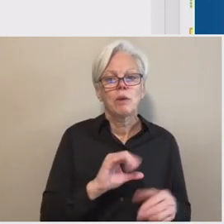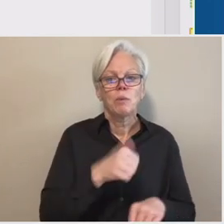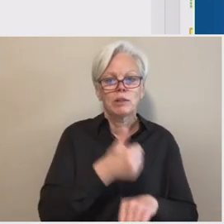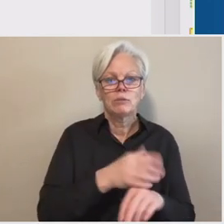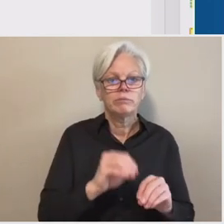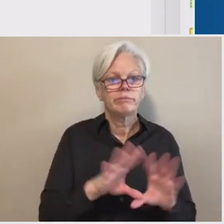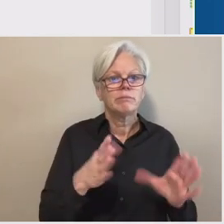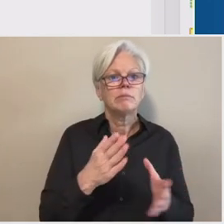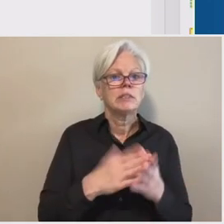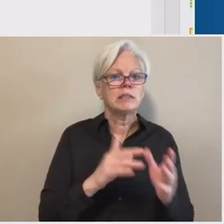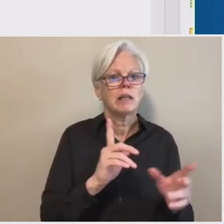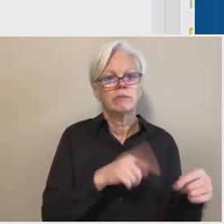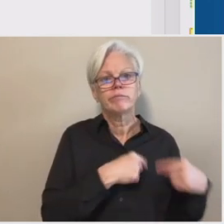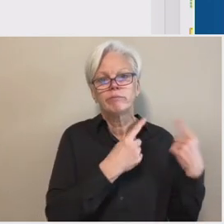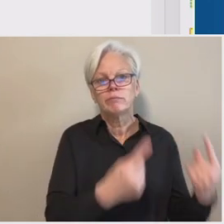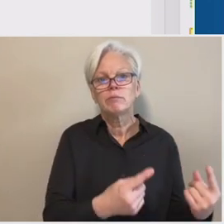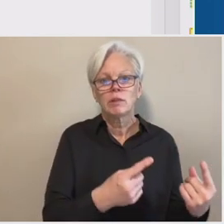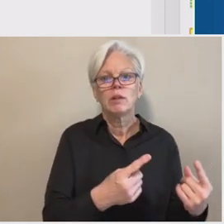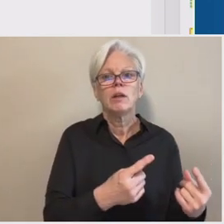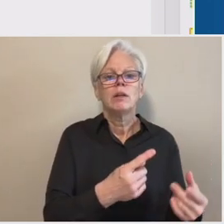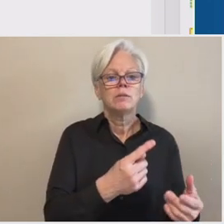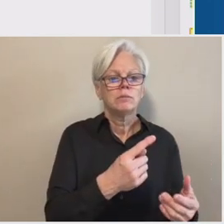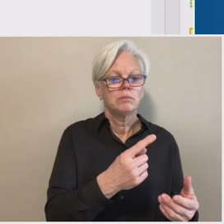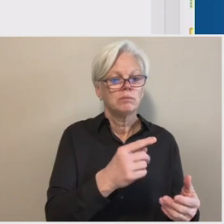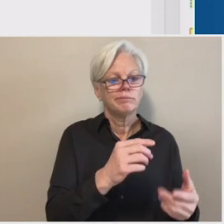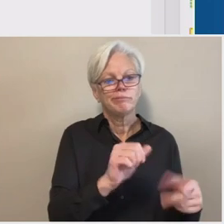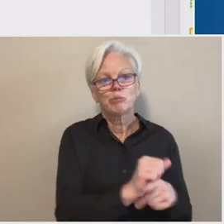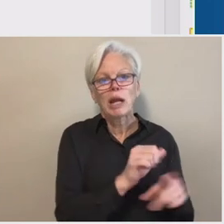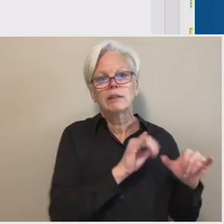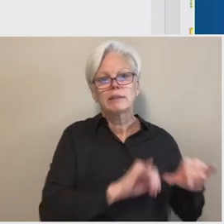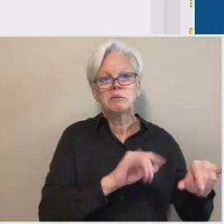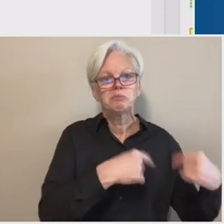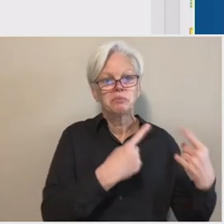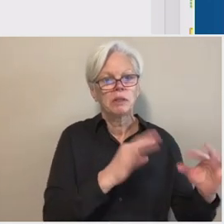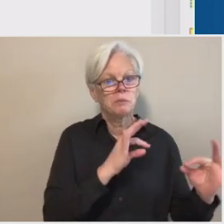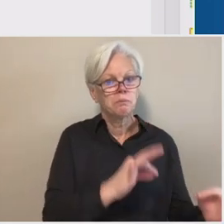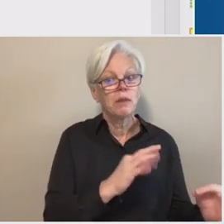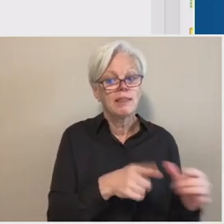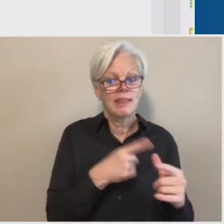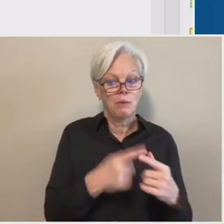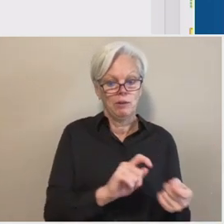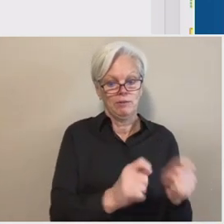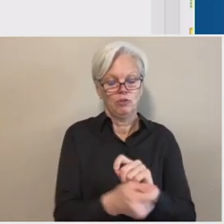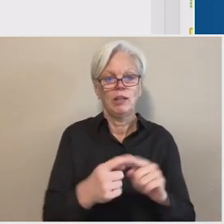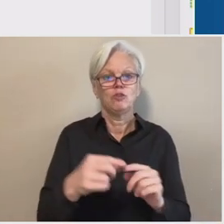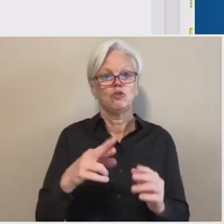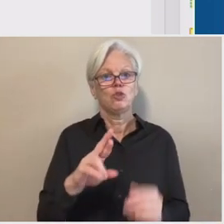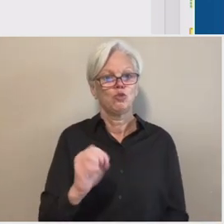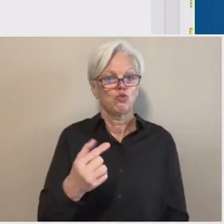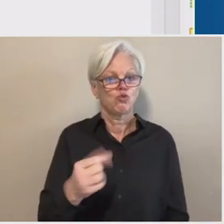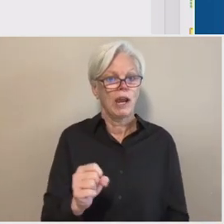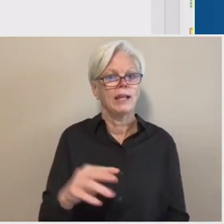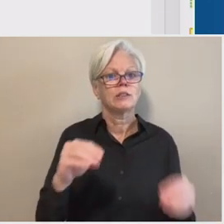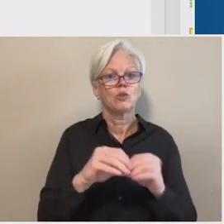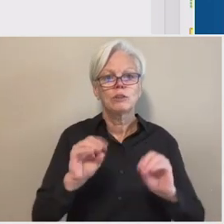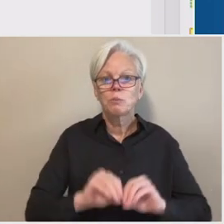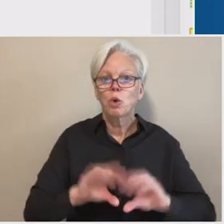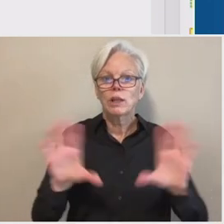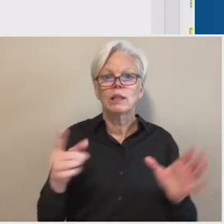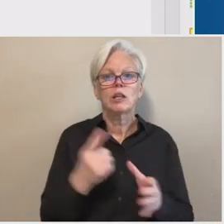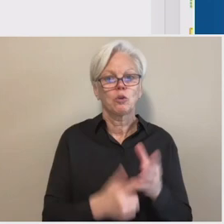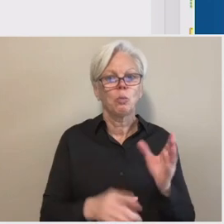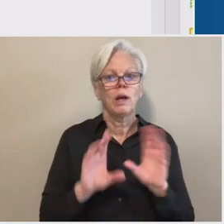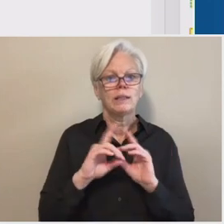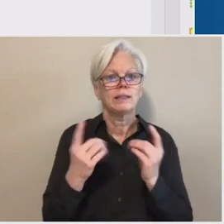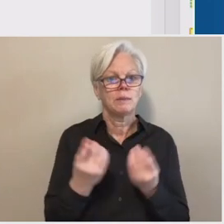practices, uh, into regulation, uh, in, in, an effort to make it clear, uh, what the department's, uh, particular, uh, perspective